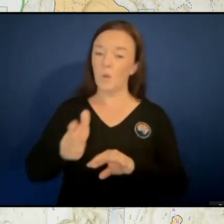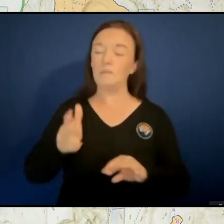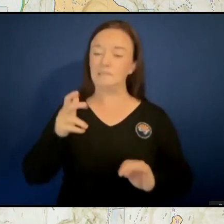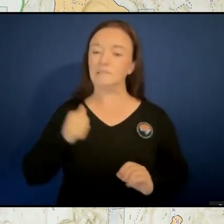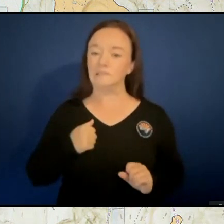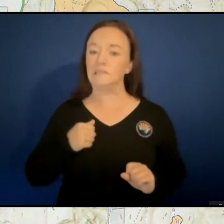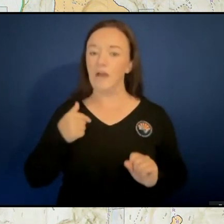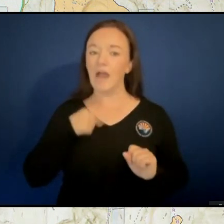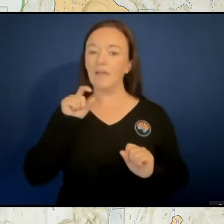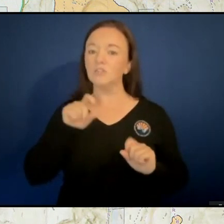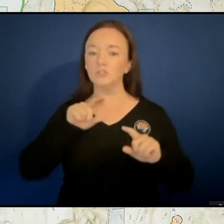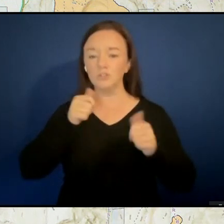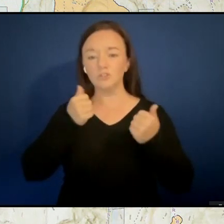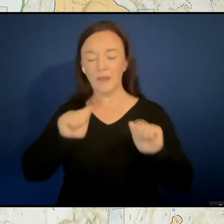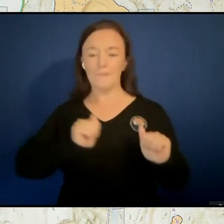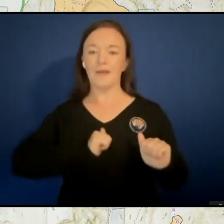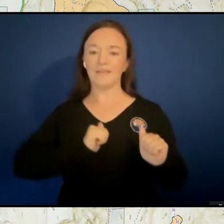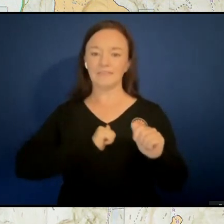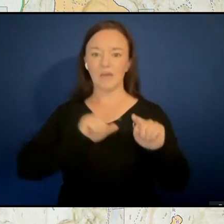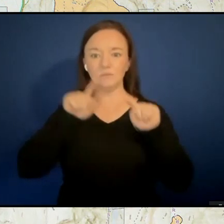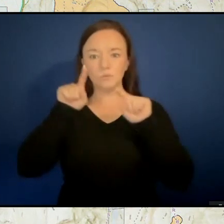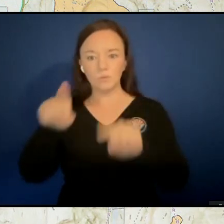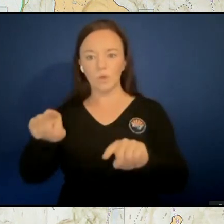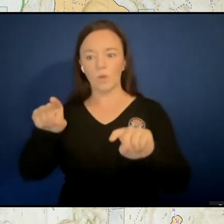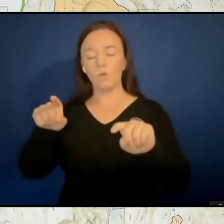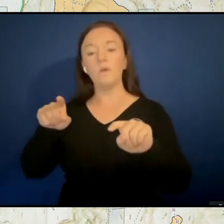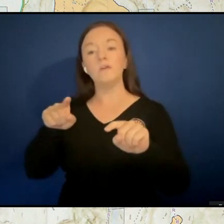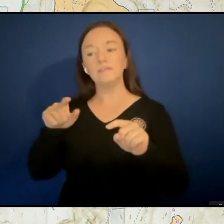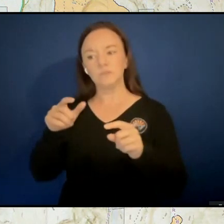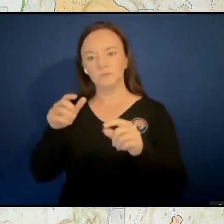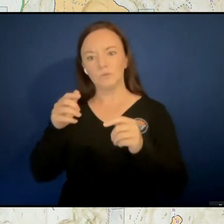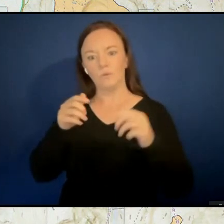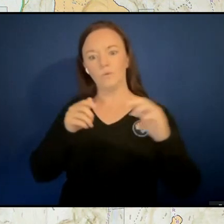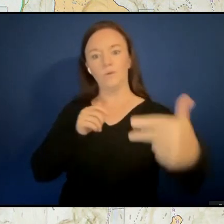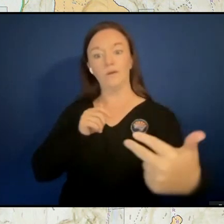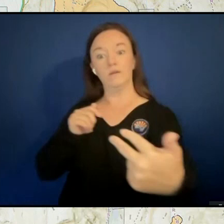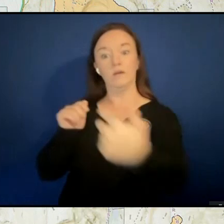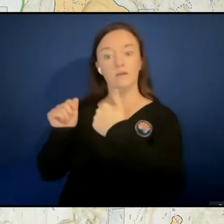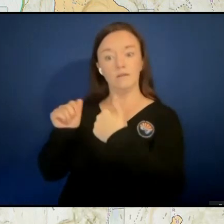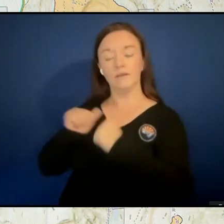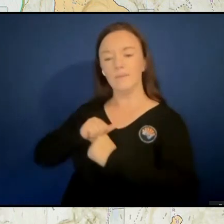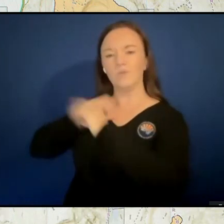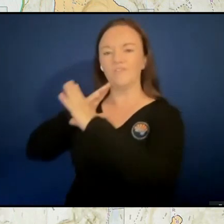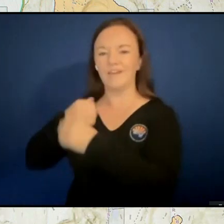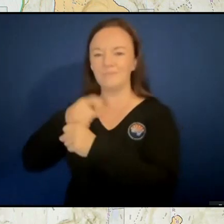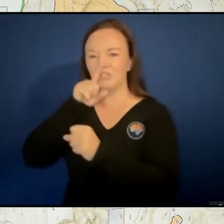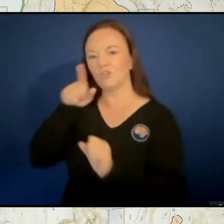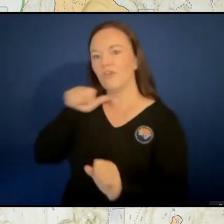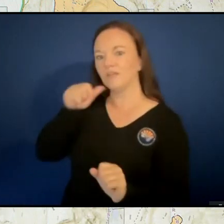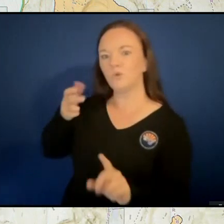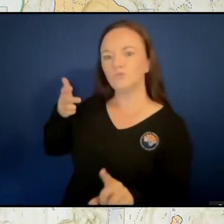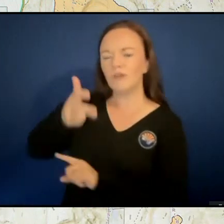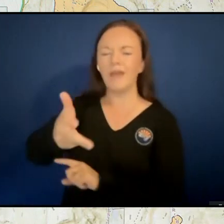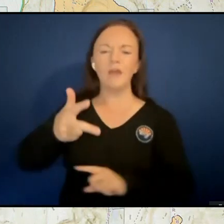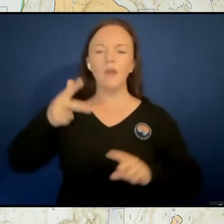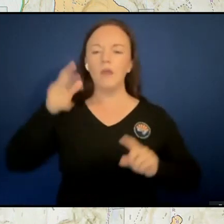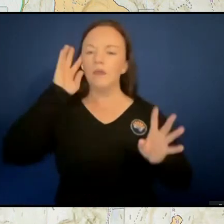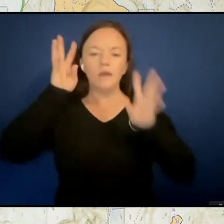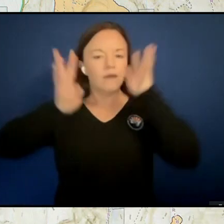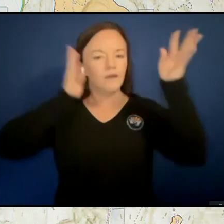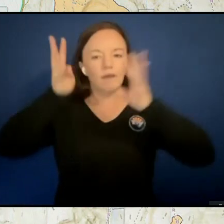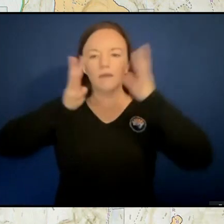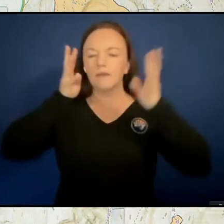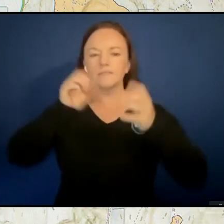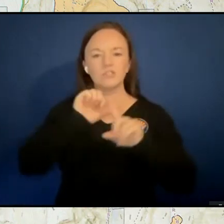try to get through the debris flow from my side so I can get there and make sure that they don't try to do it. know, they just, it creates situations that